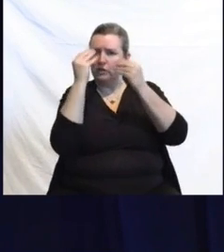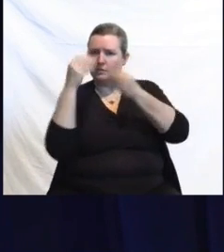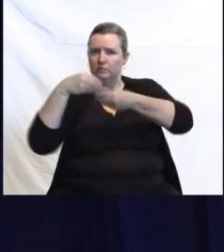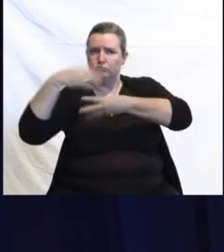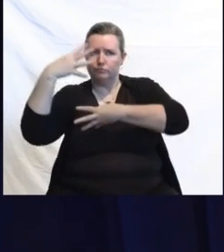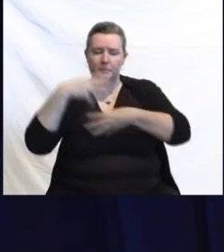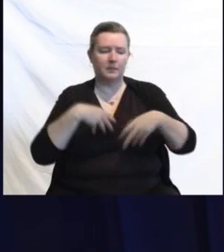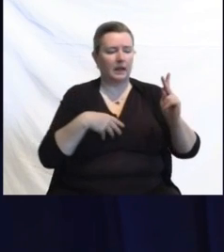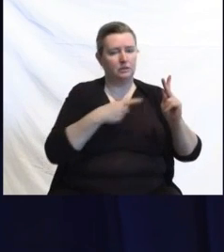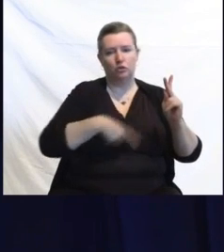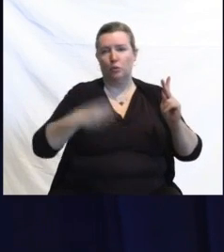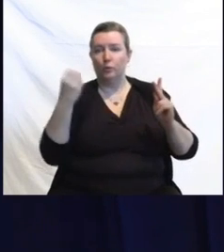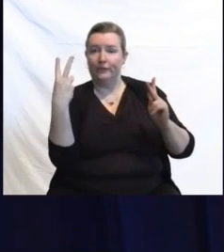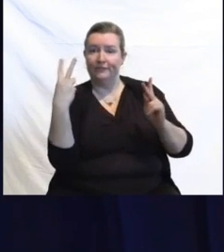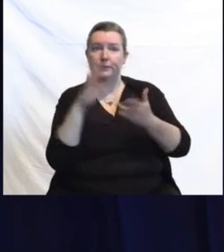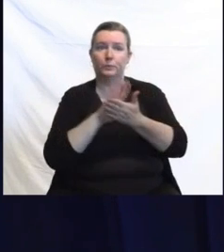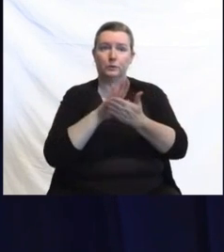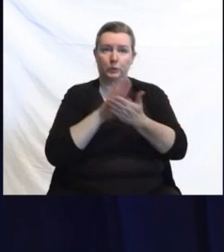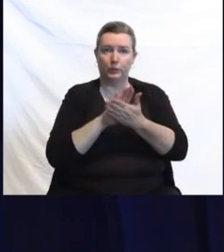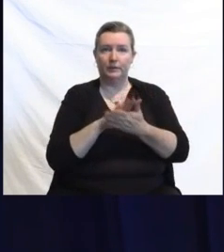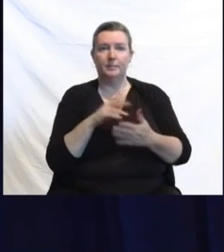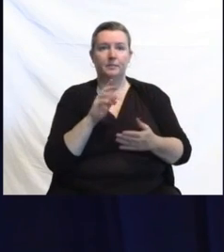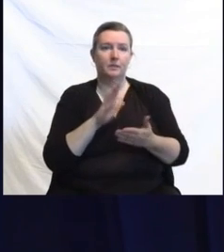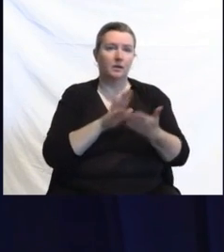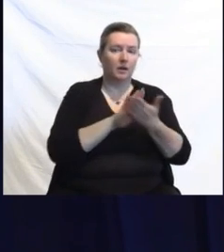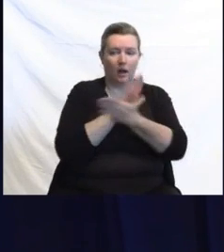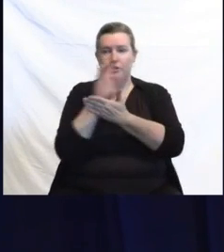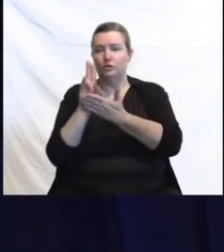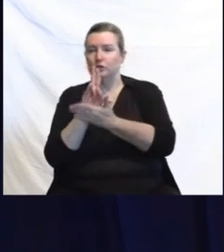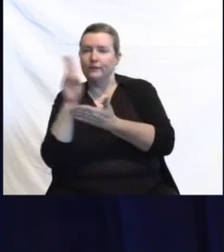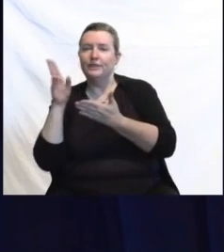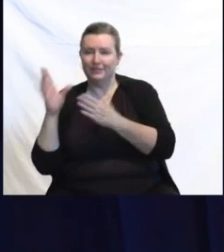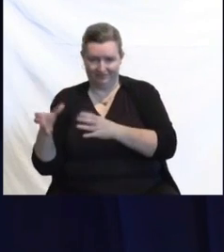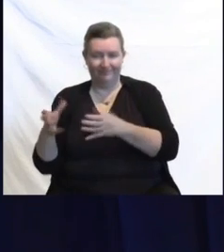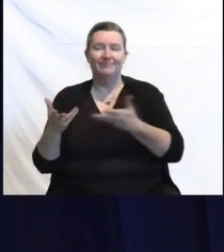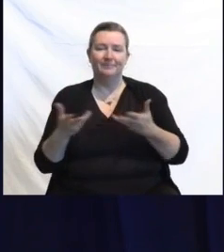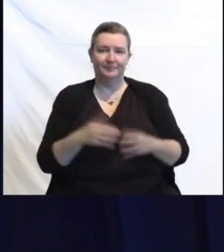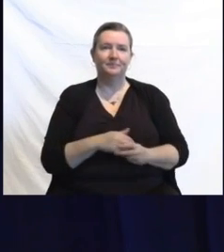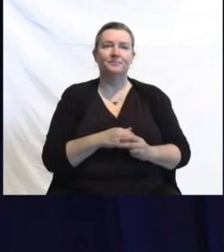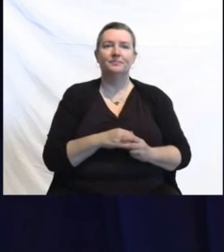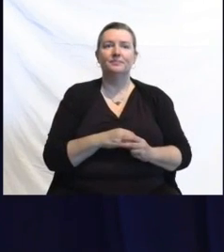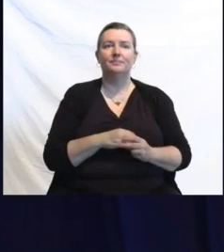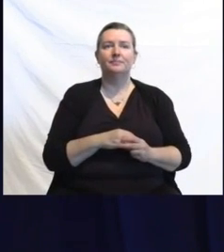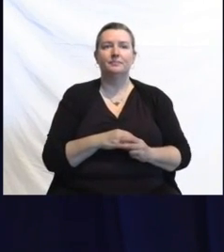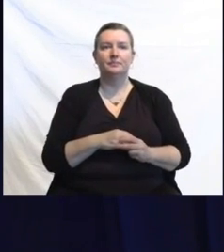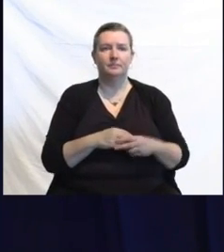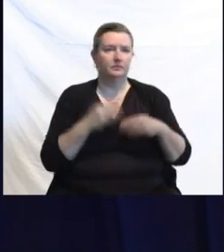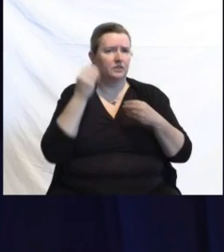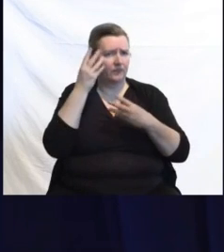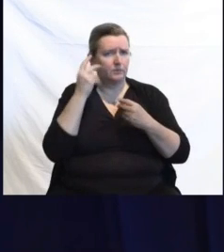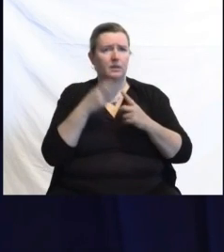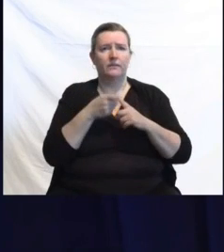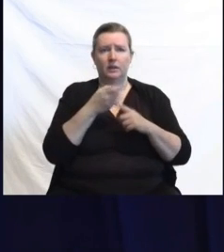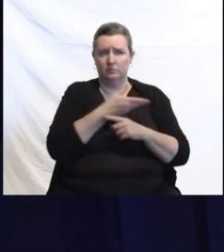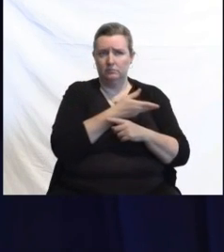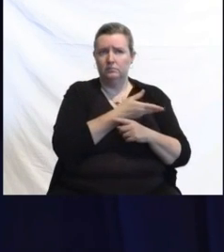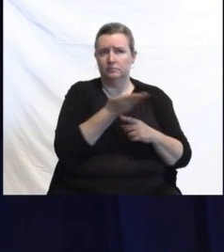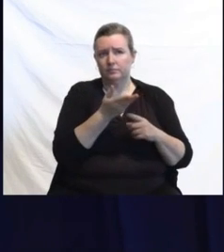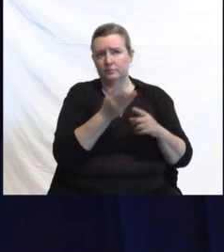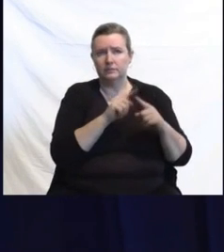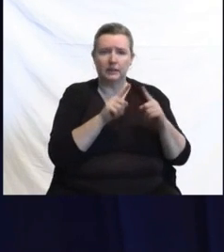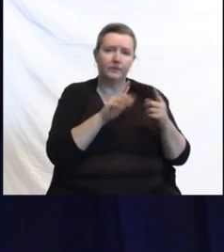education. The Department of Health collects information from K-12 schools and institutions of higher education